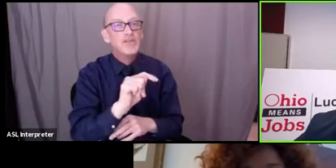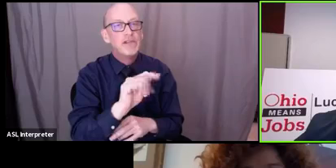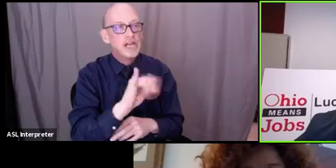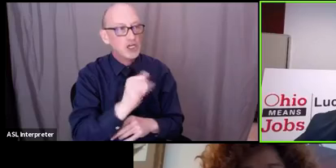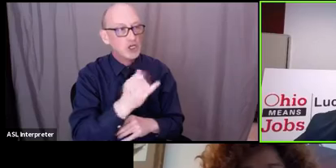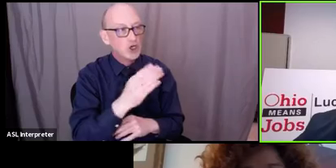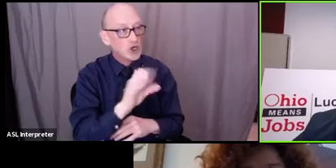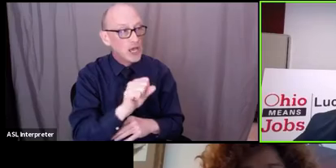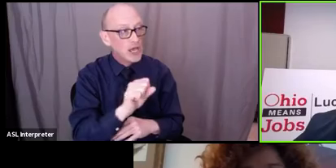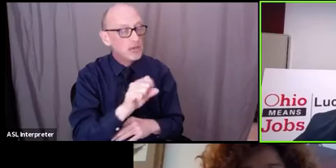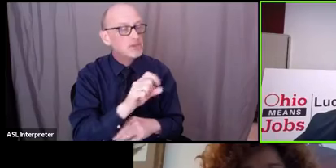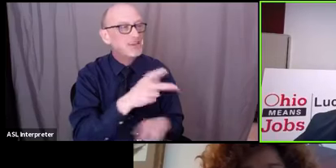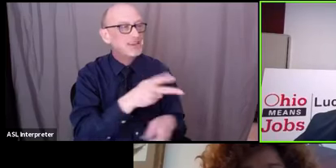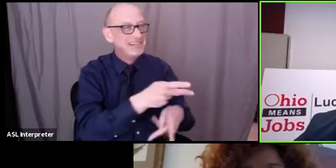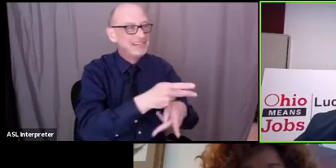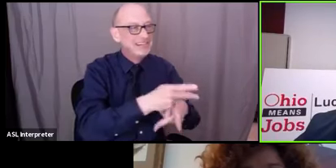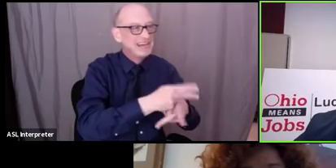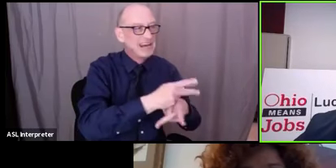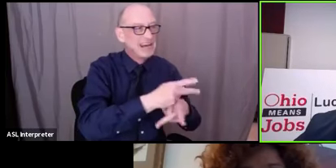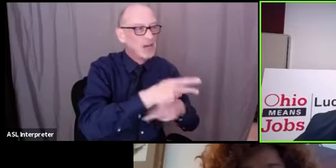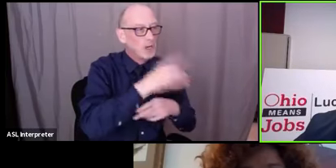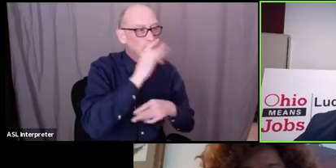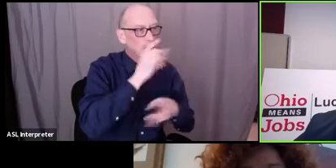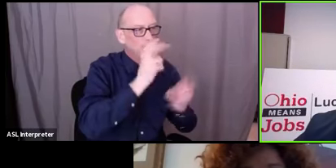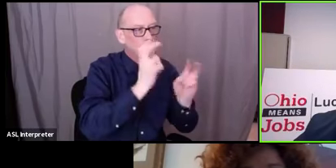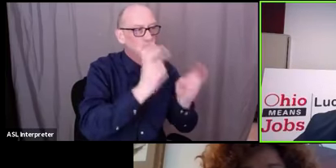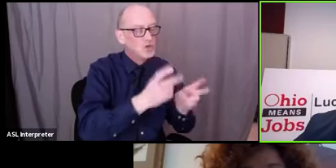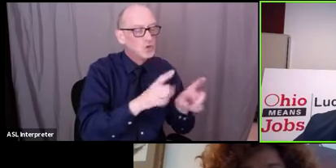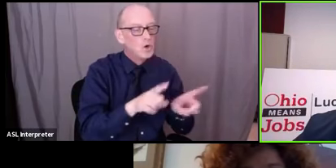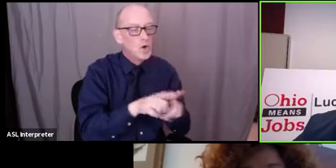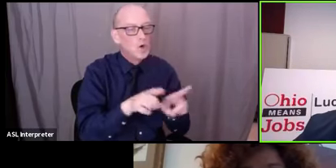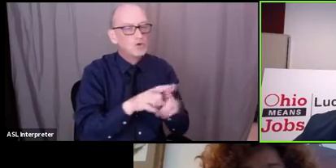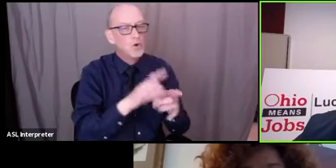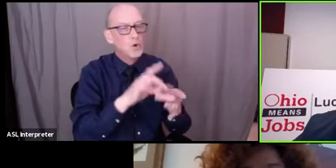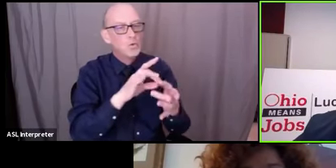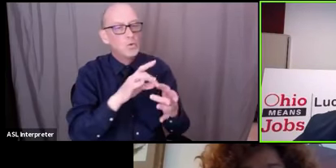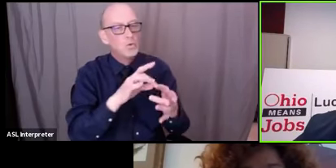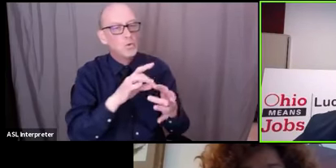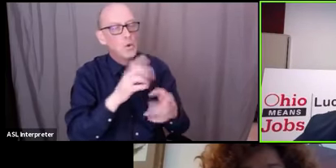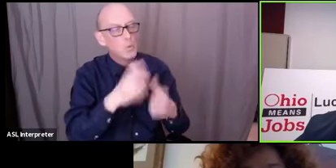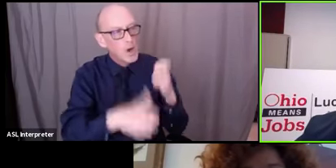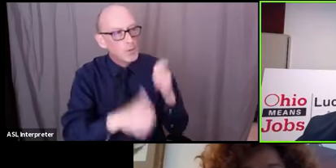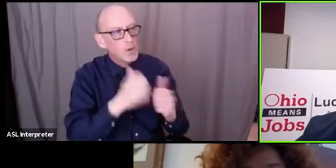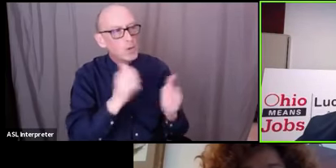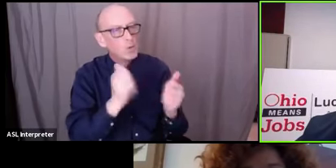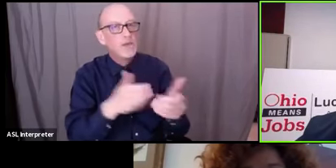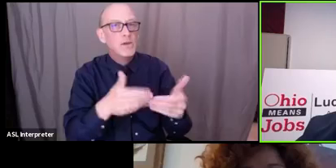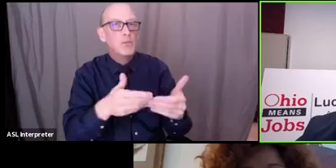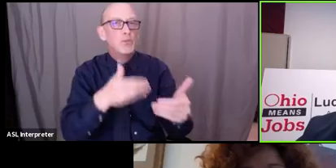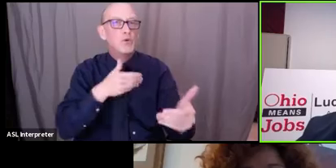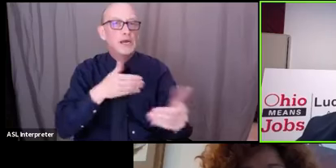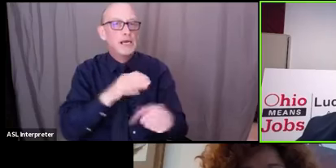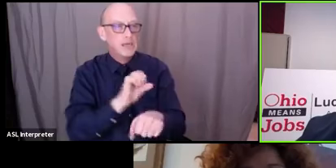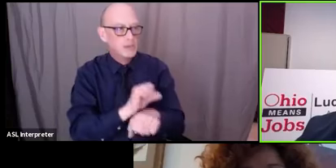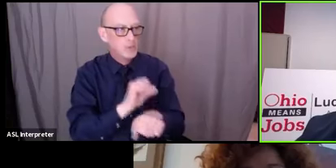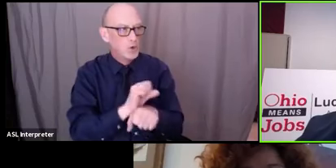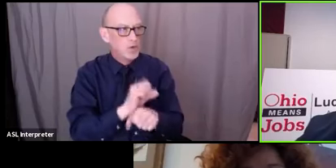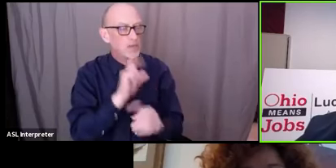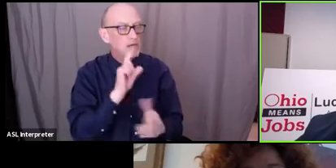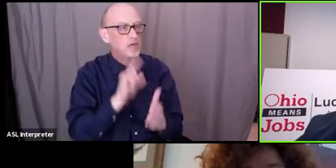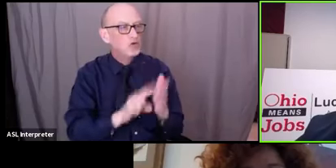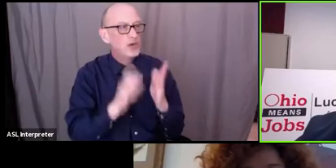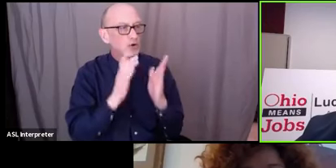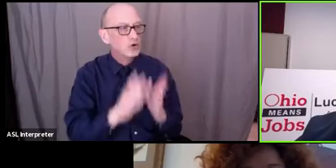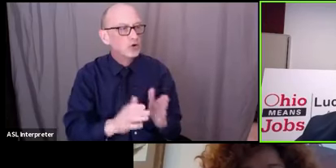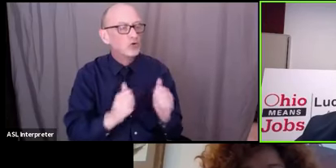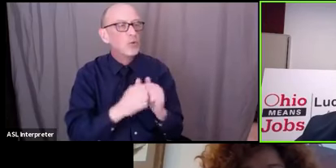um and then we also have a real problem in terms of the the pre-employment um checkers with uh